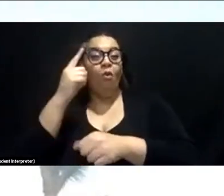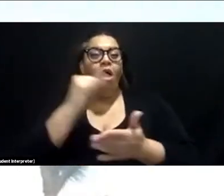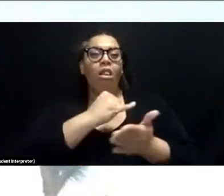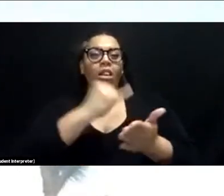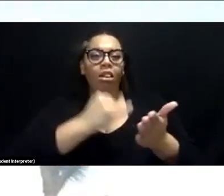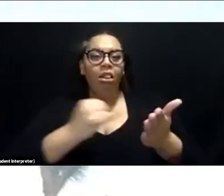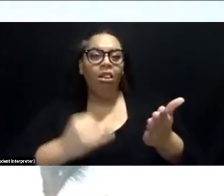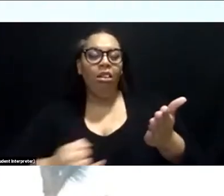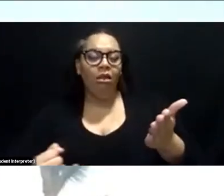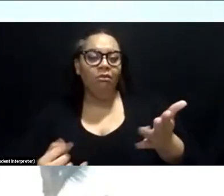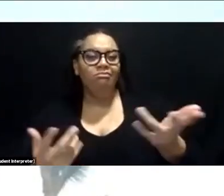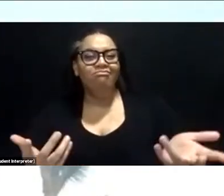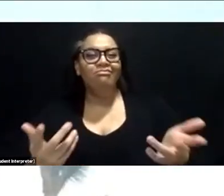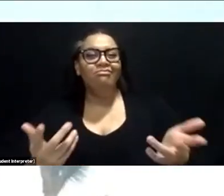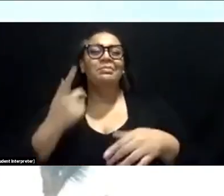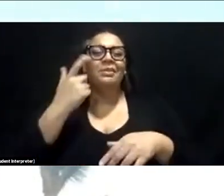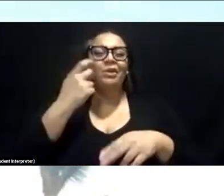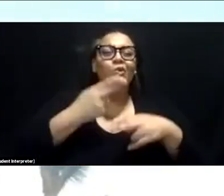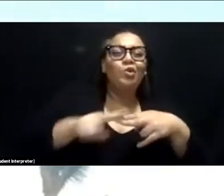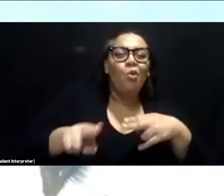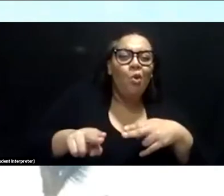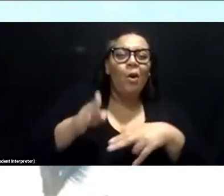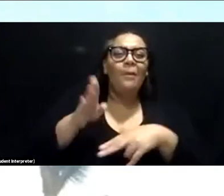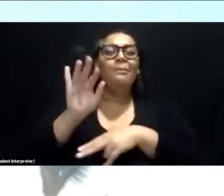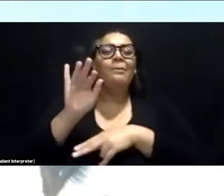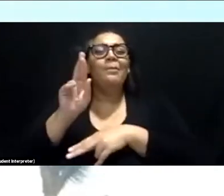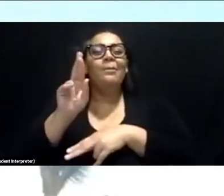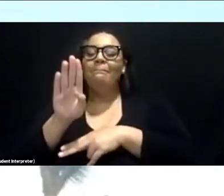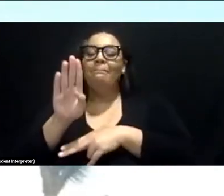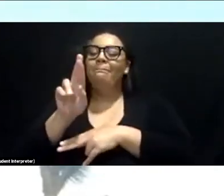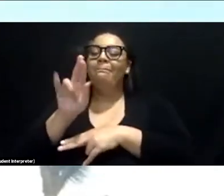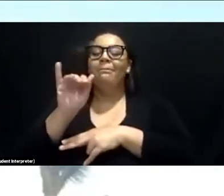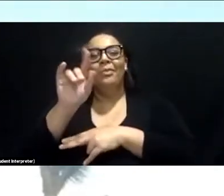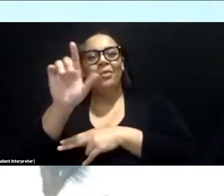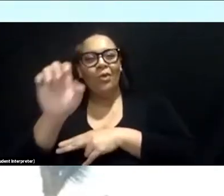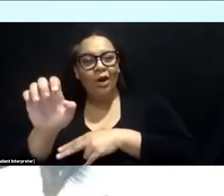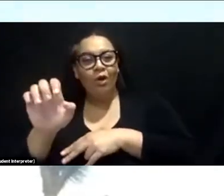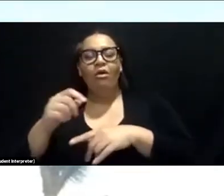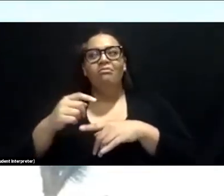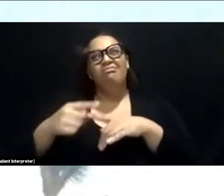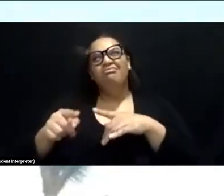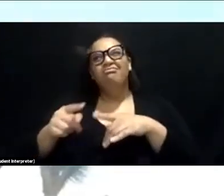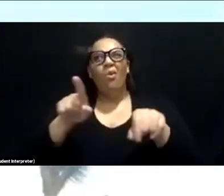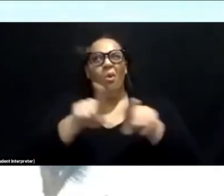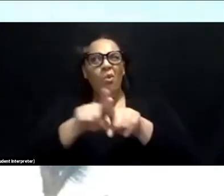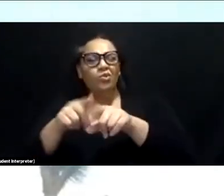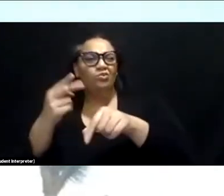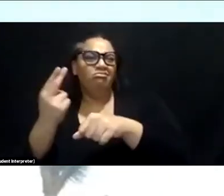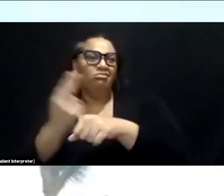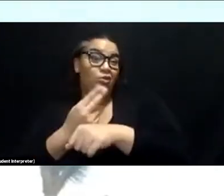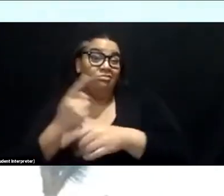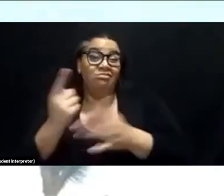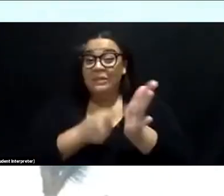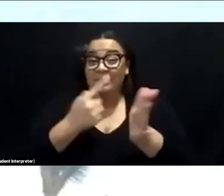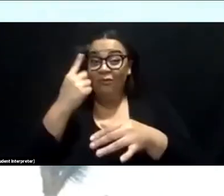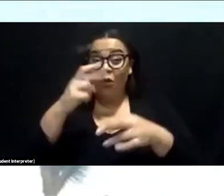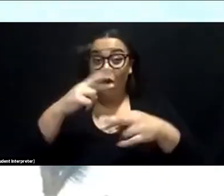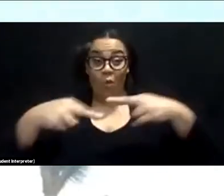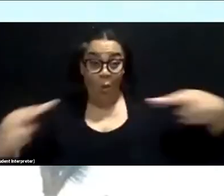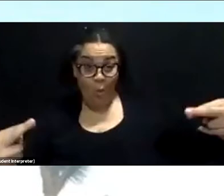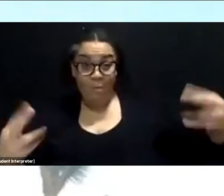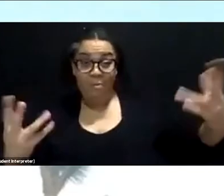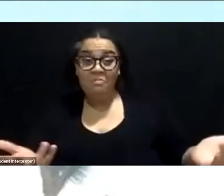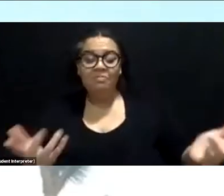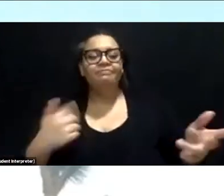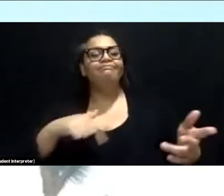The longer yucca leaves, there's like a fiber. They can make like a rope out of Joshua trees. We often joke that the reason we still have them here